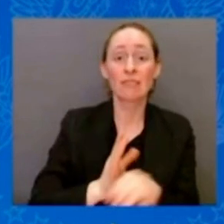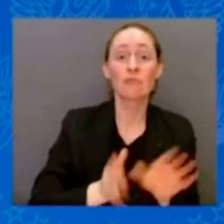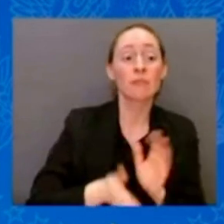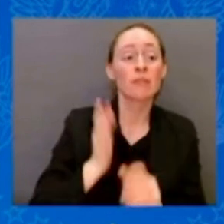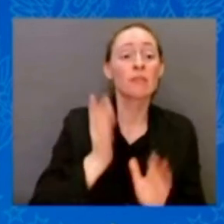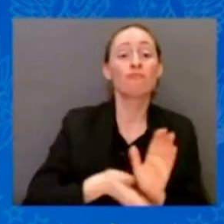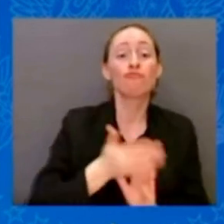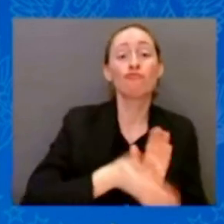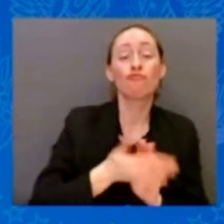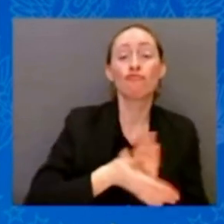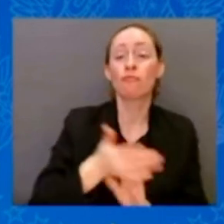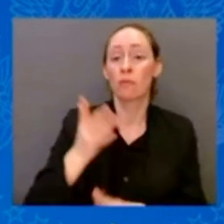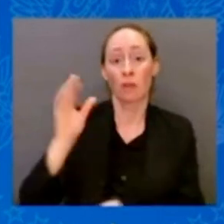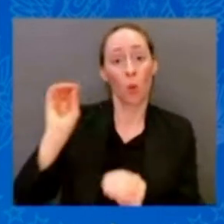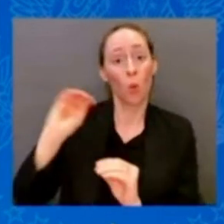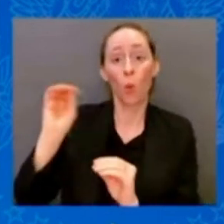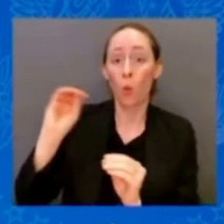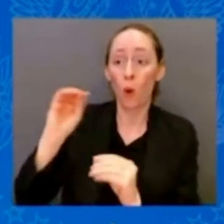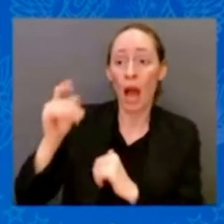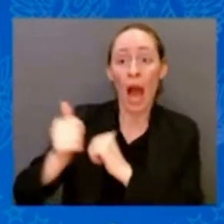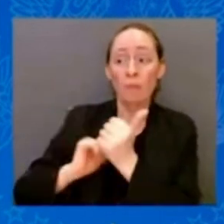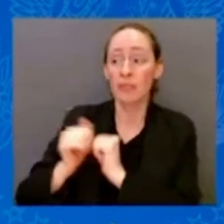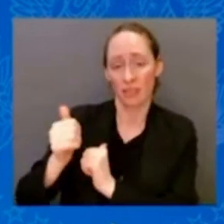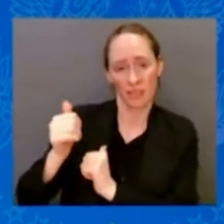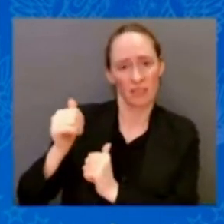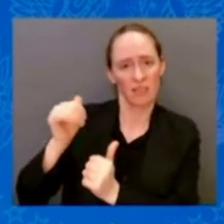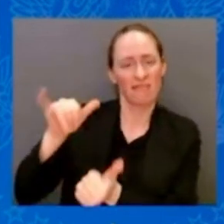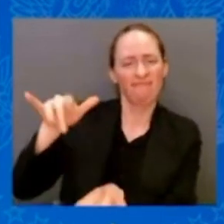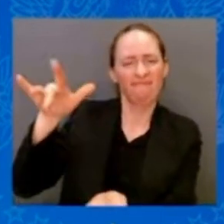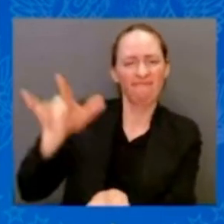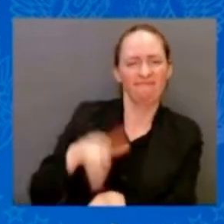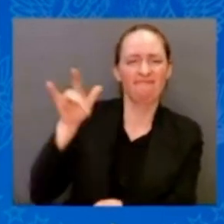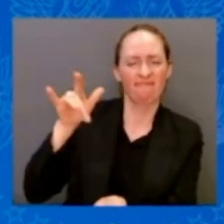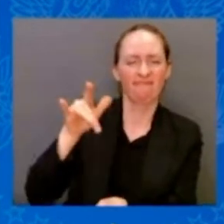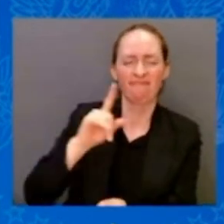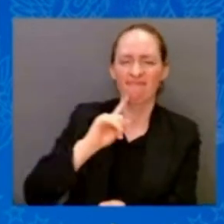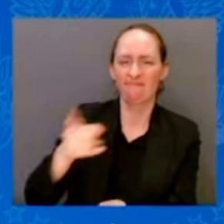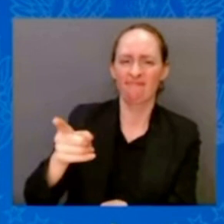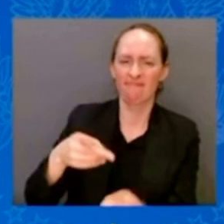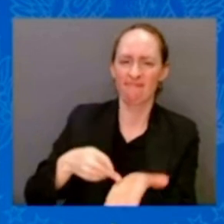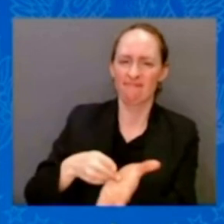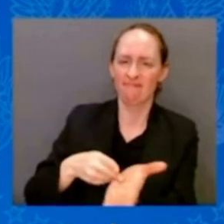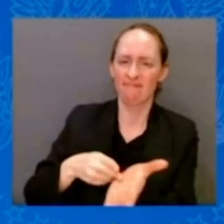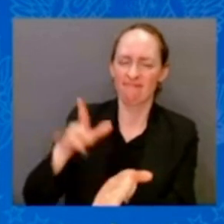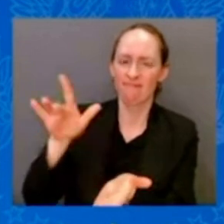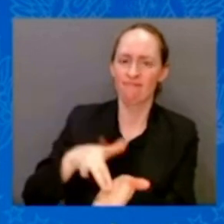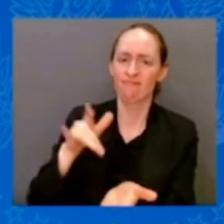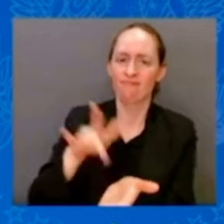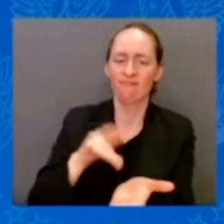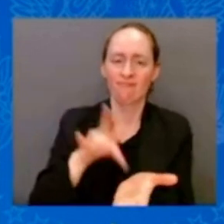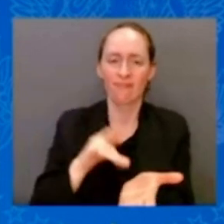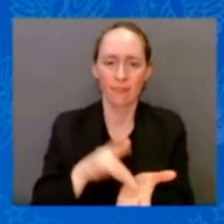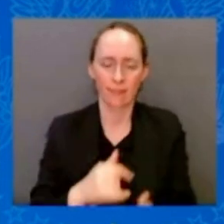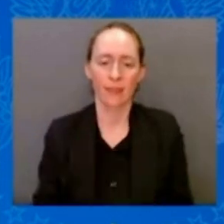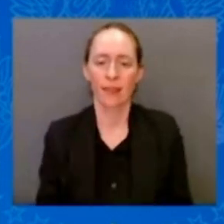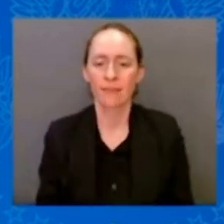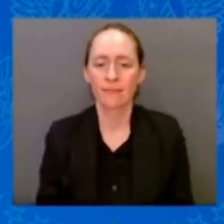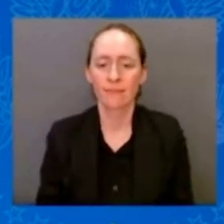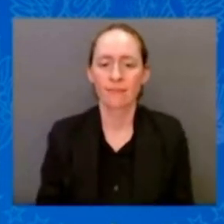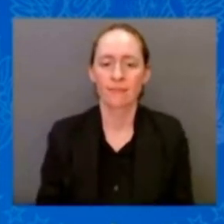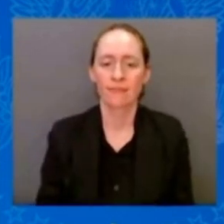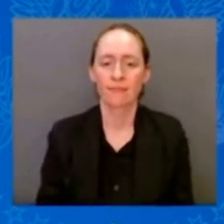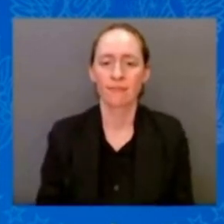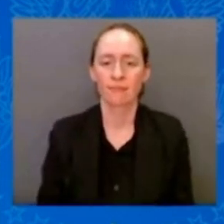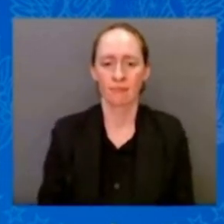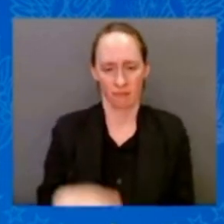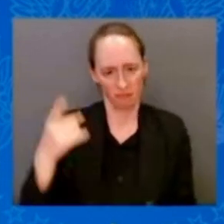in Congress even threaten to have America default on its debt for the first time in American history if we don't agree to the cuts they want